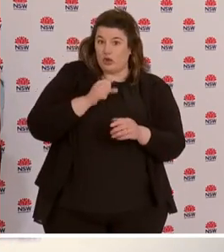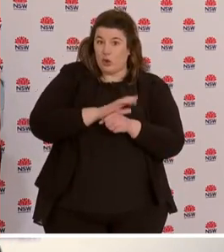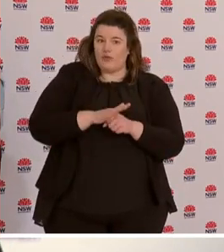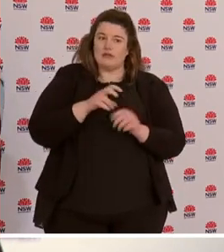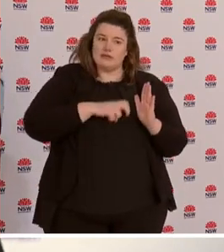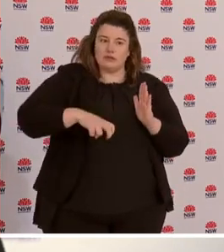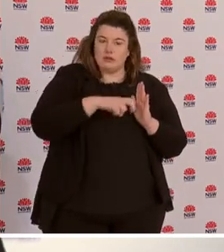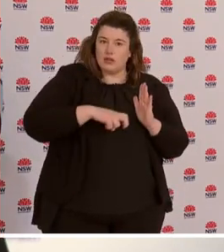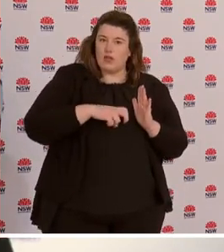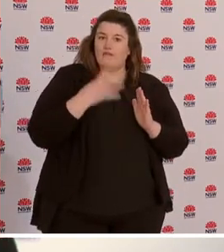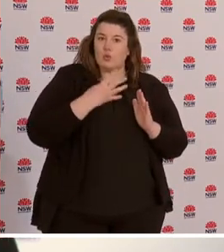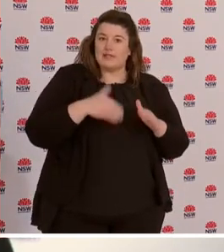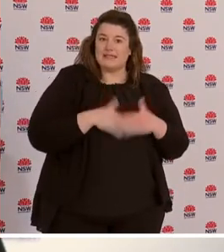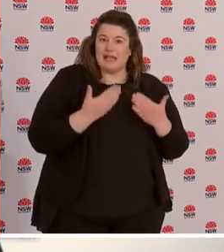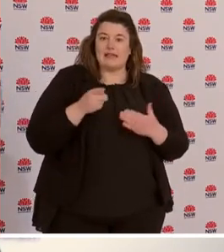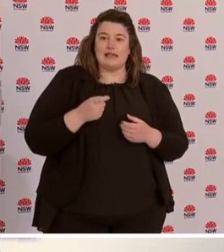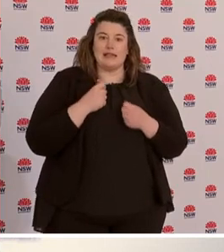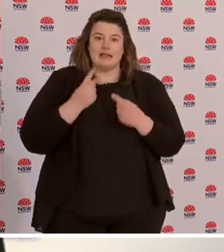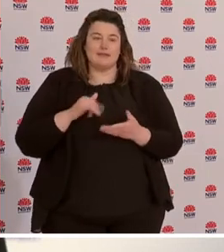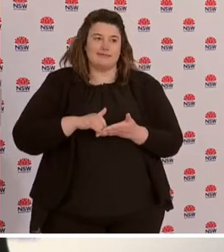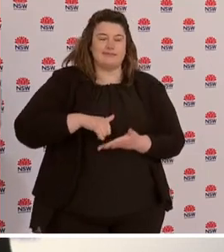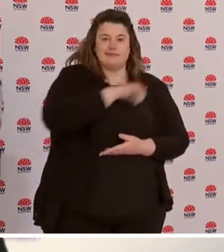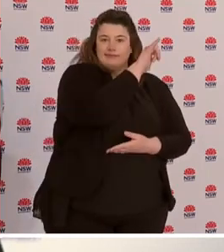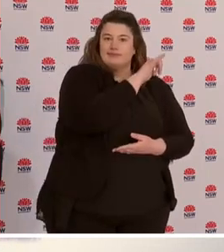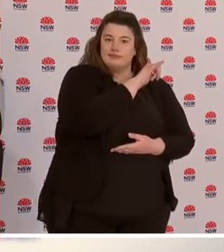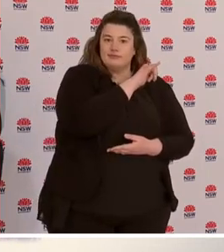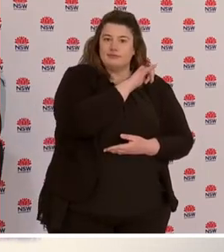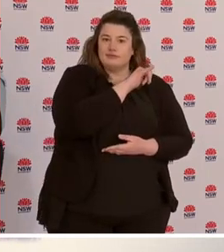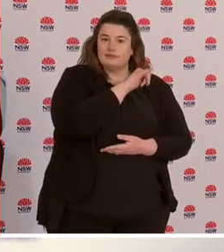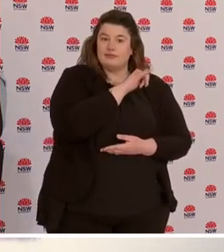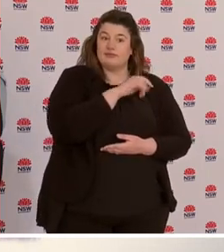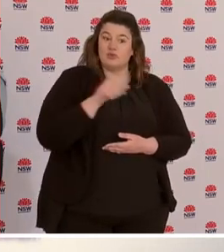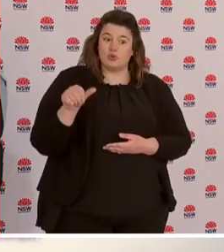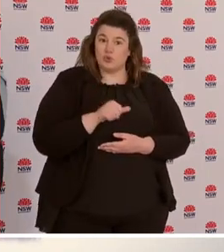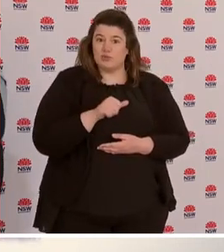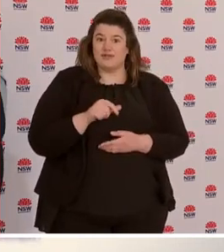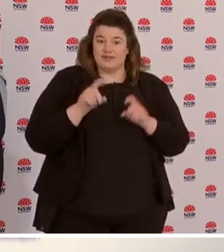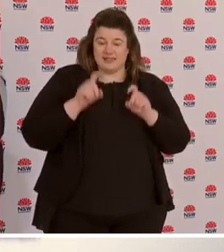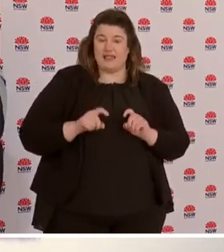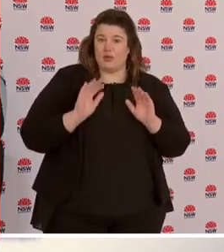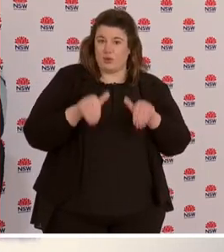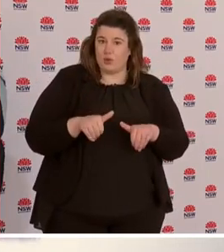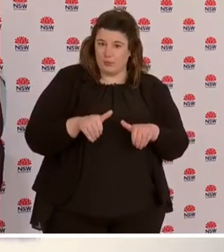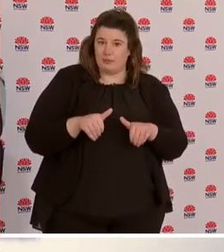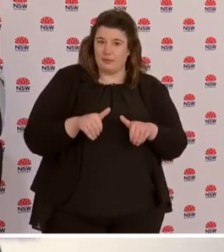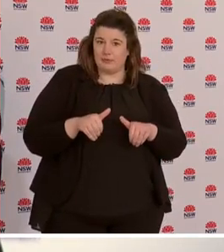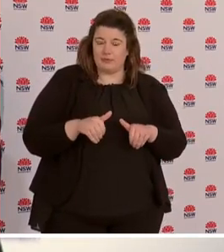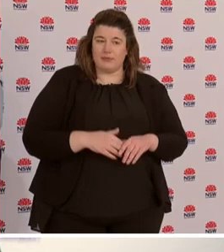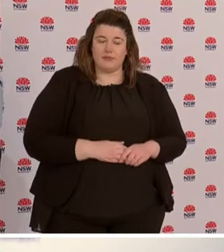test result. We understand he got a test result which was mistakenly provided by a private lab to inform him he was negative